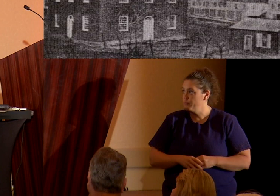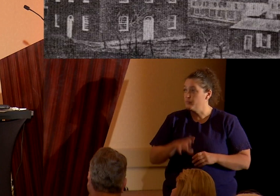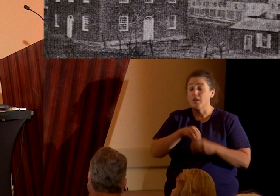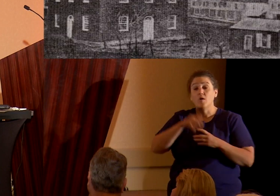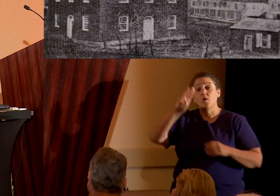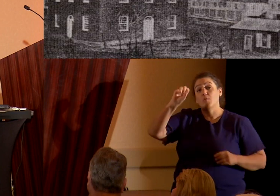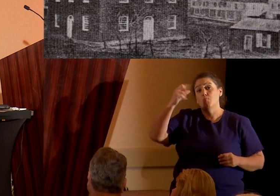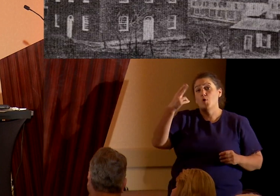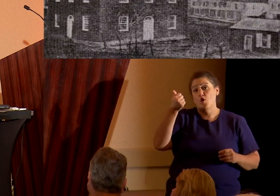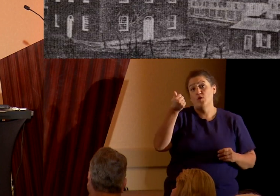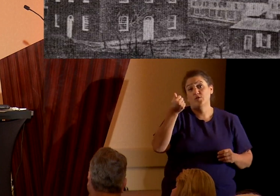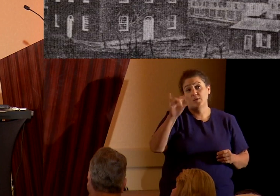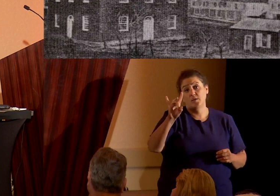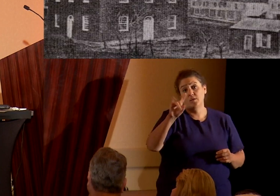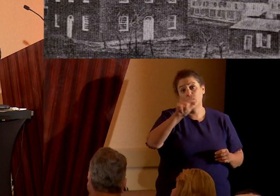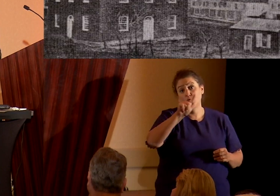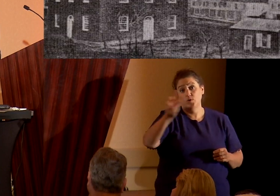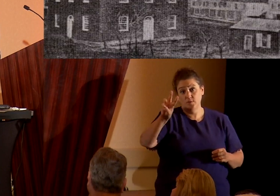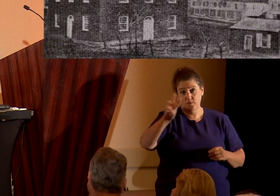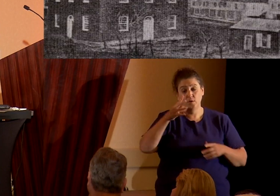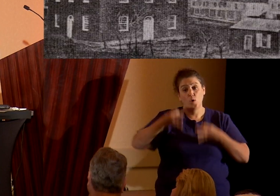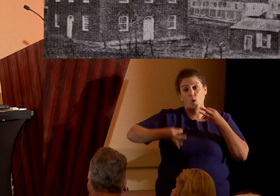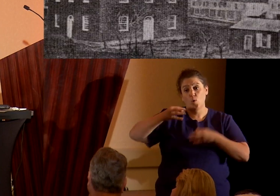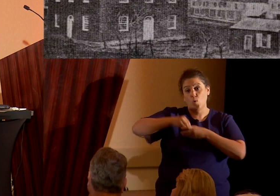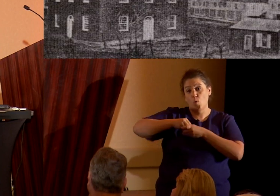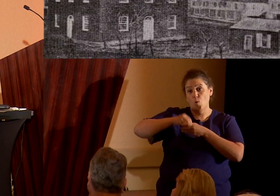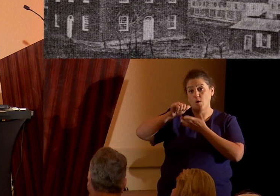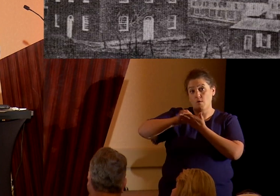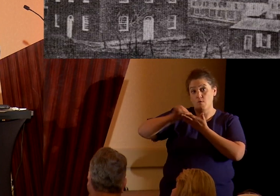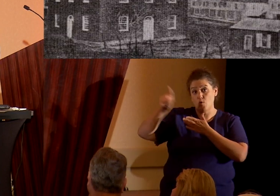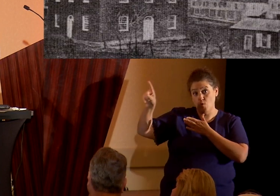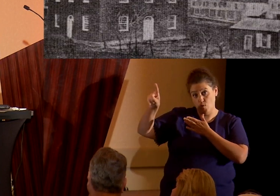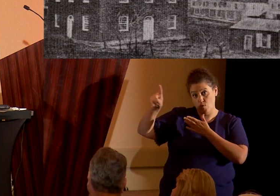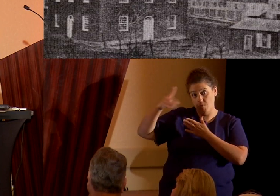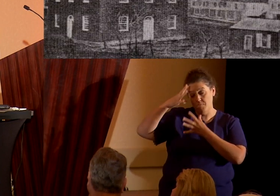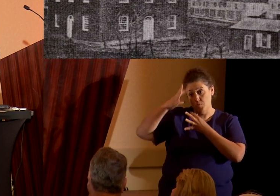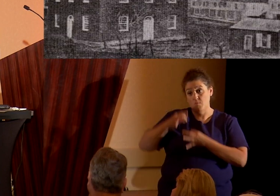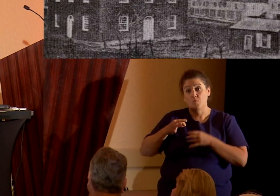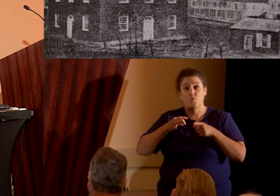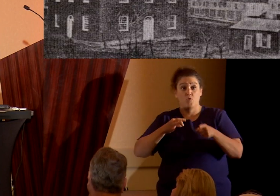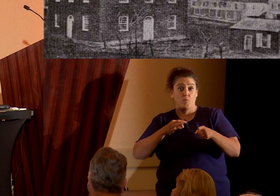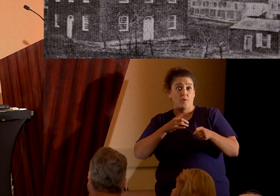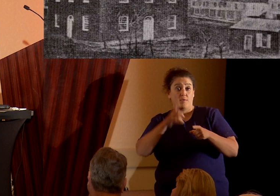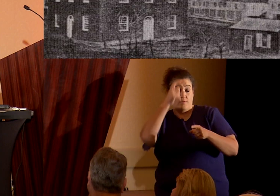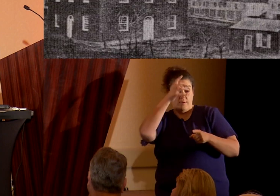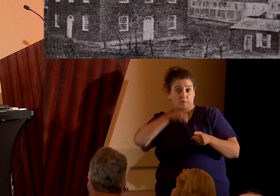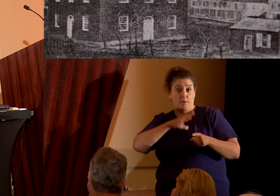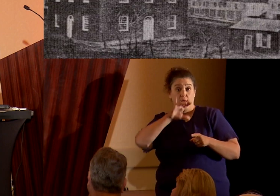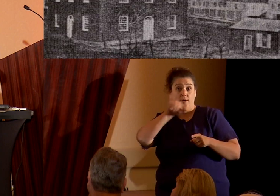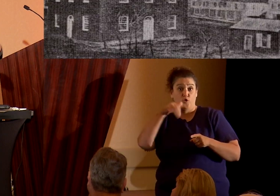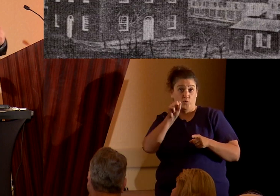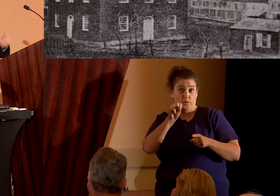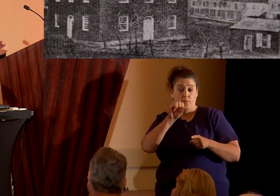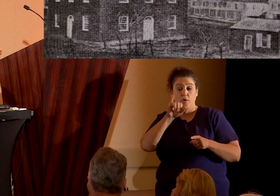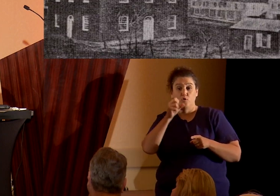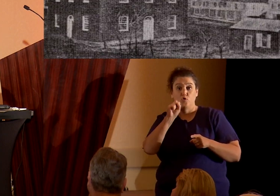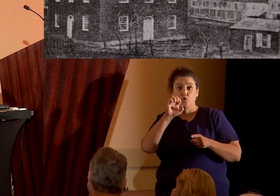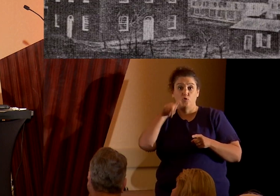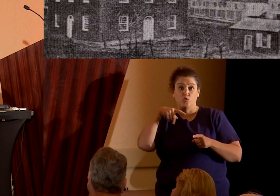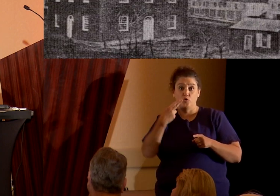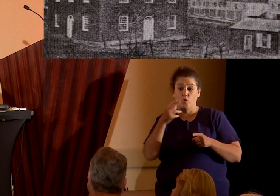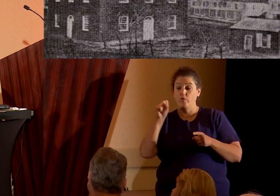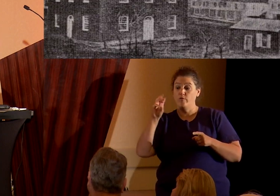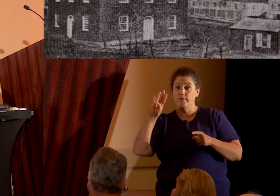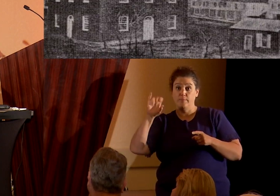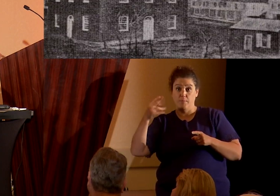March 1826, a court in Bainbridge, New York, convicted this 20-year-old, 21-year-old Joseph Smith, of being a disorderly